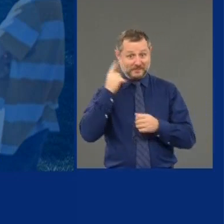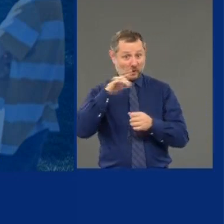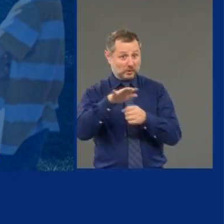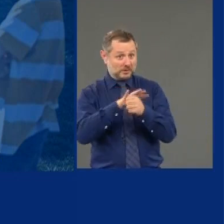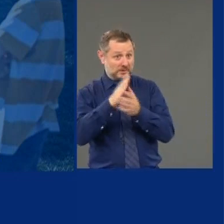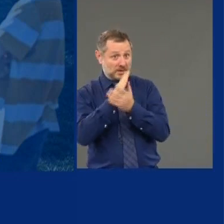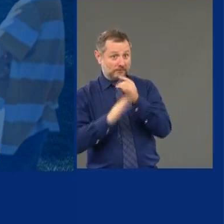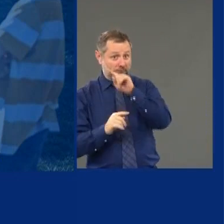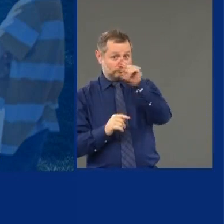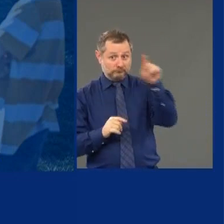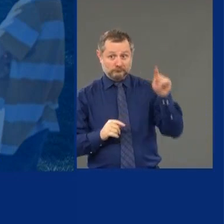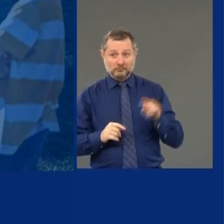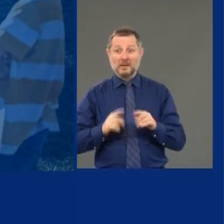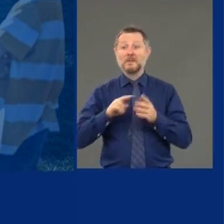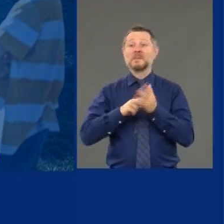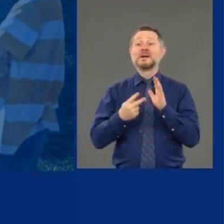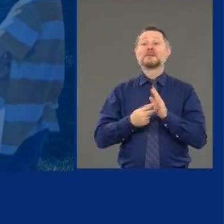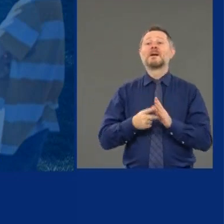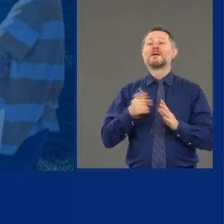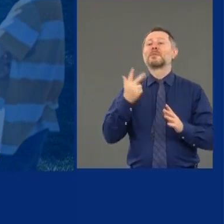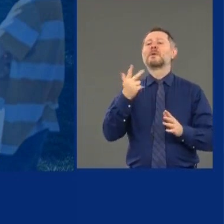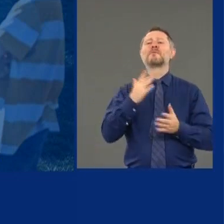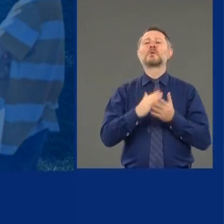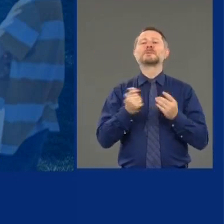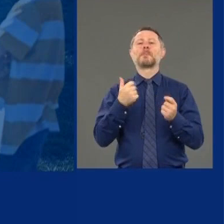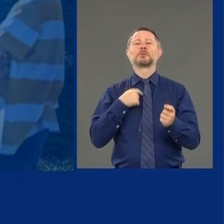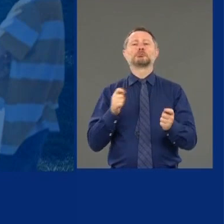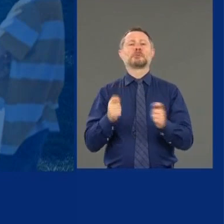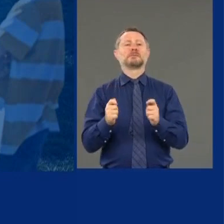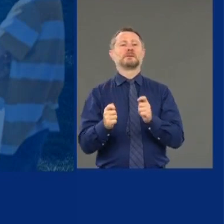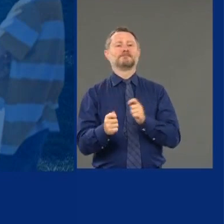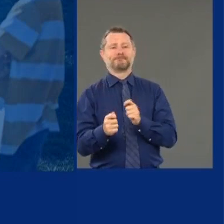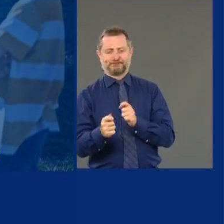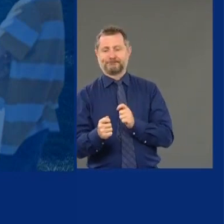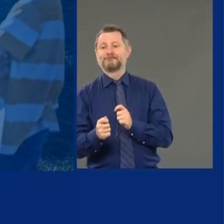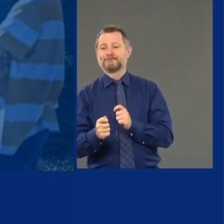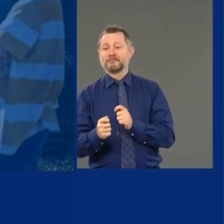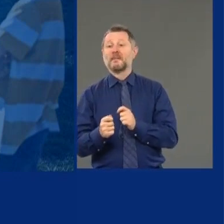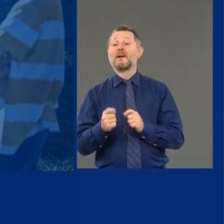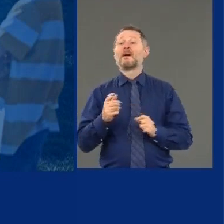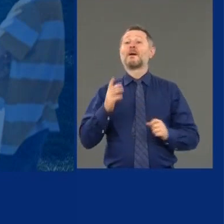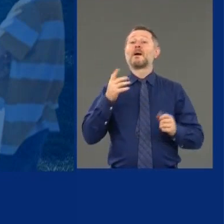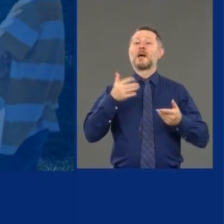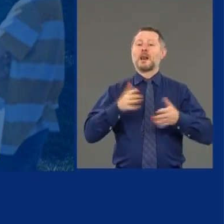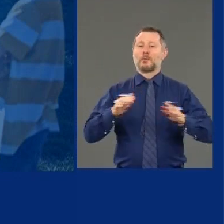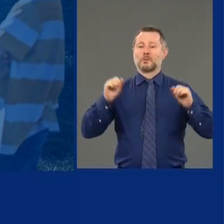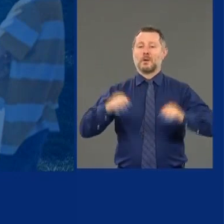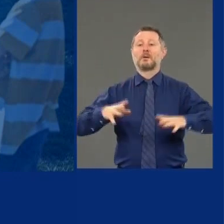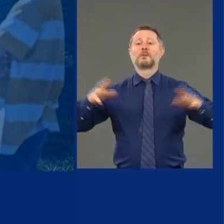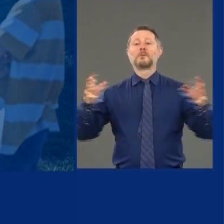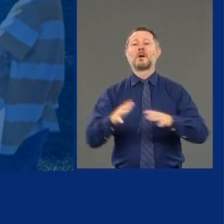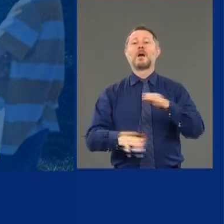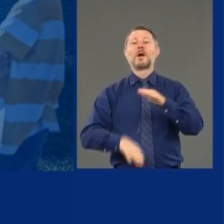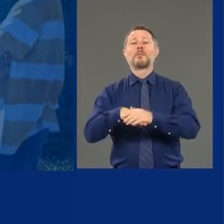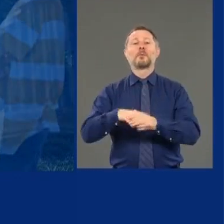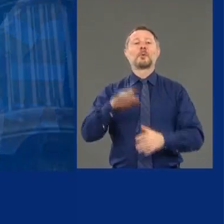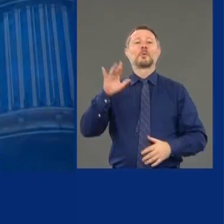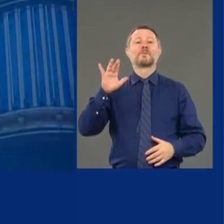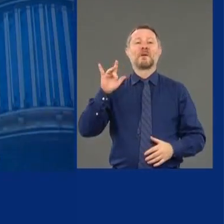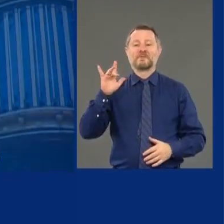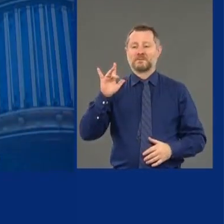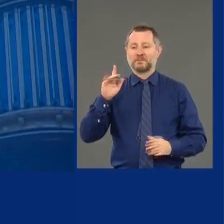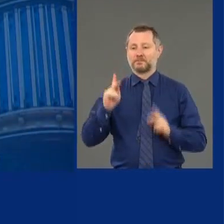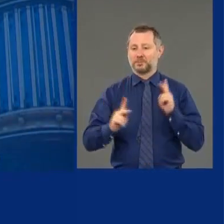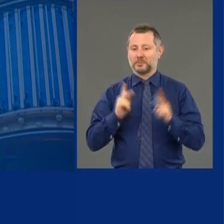We're going to modify phase three, given this new data. And we're going to allow gatherings up to 25 people in phase three,